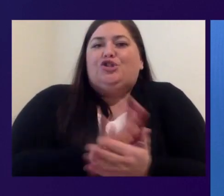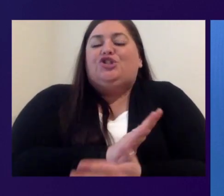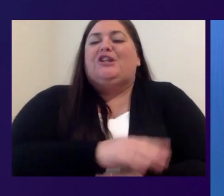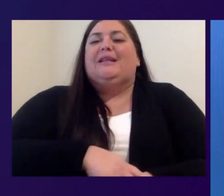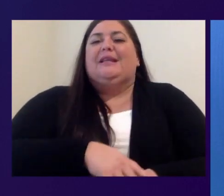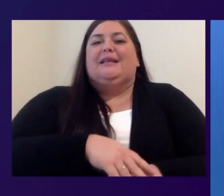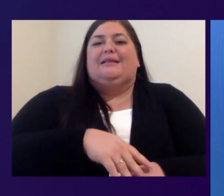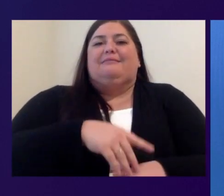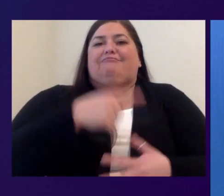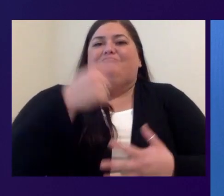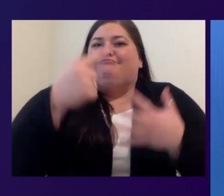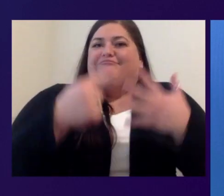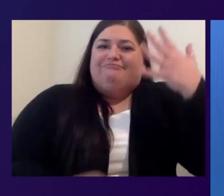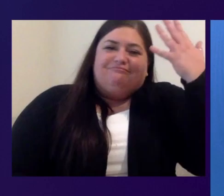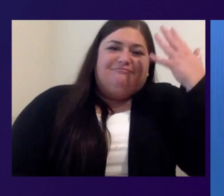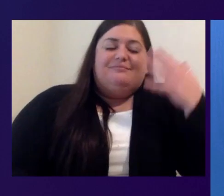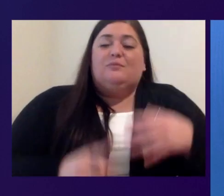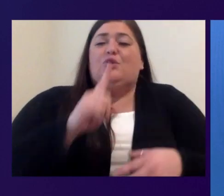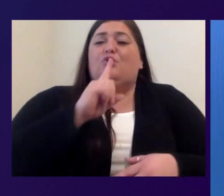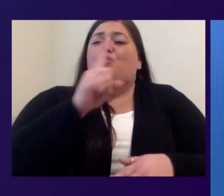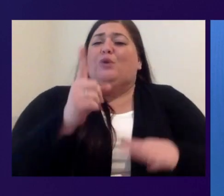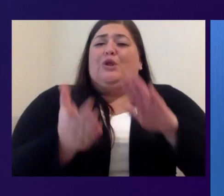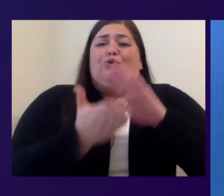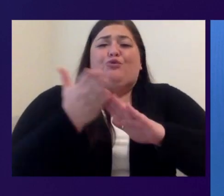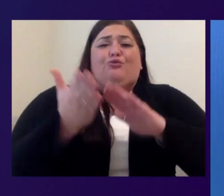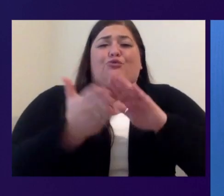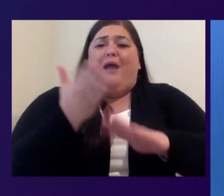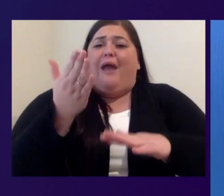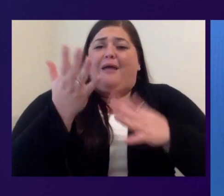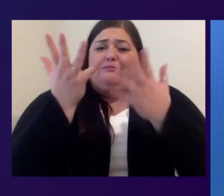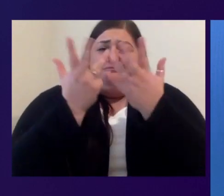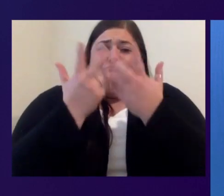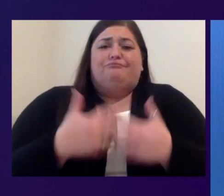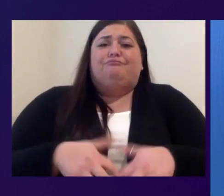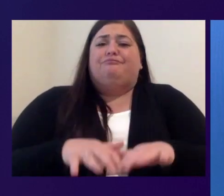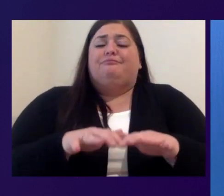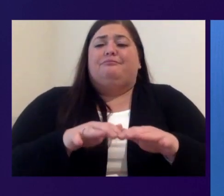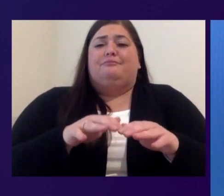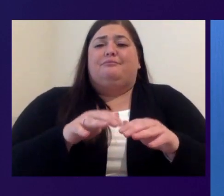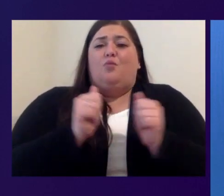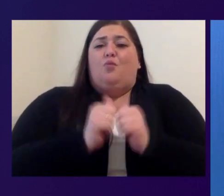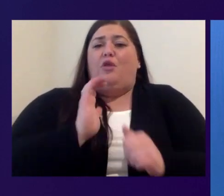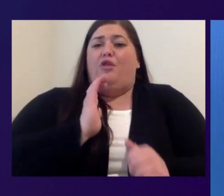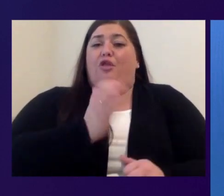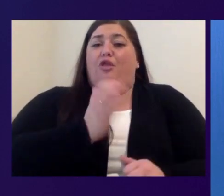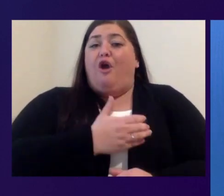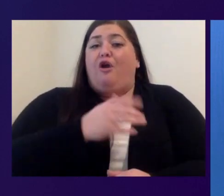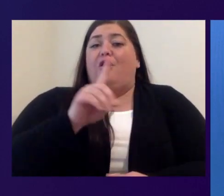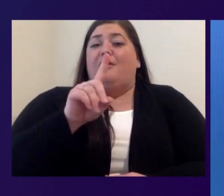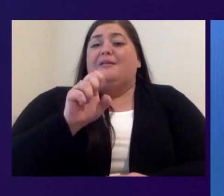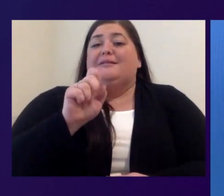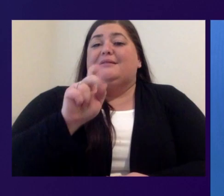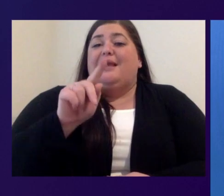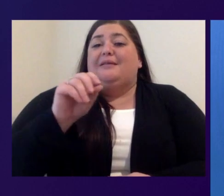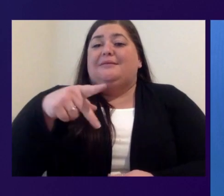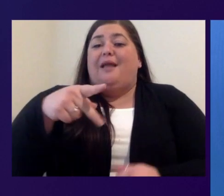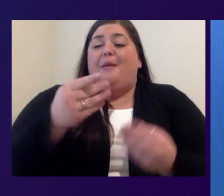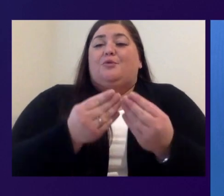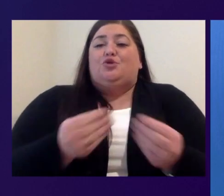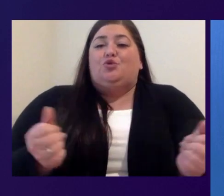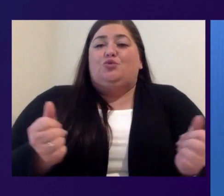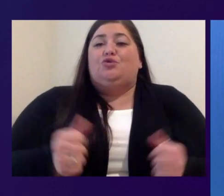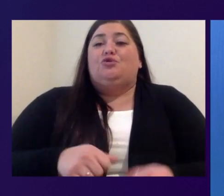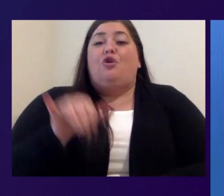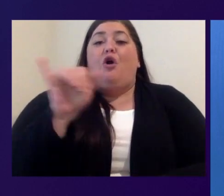And those run really well in our virtual desktop solutions. We've also made huge strides with our streaming